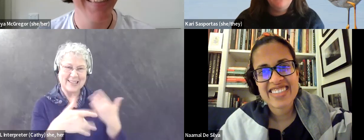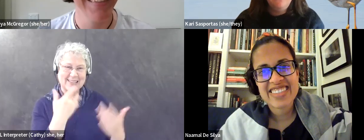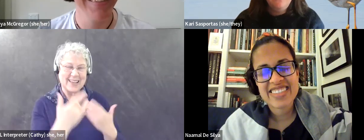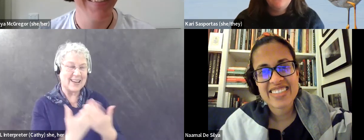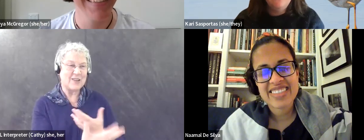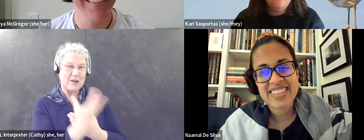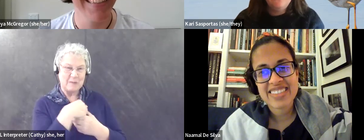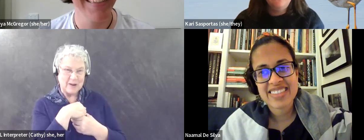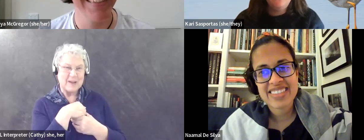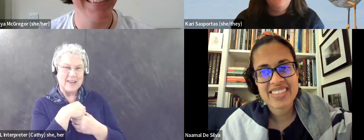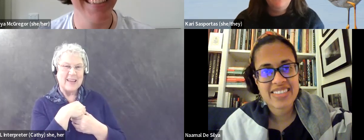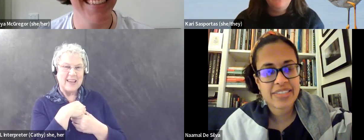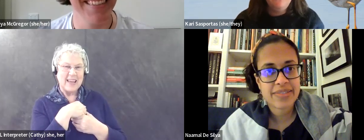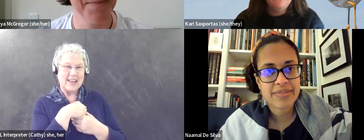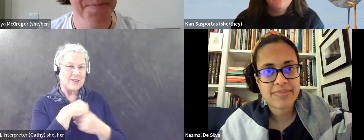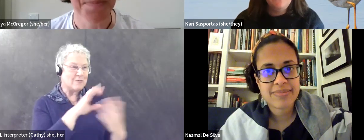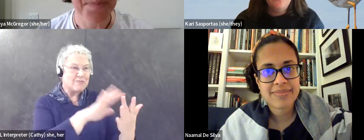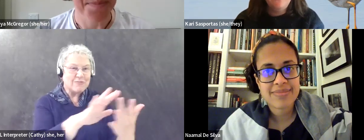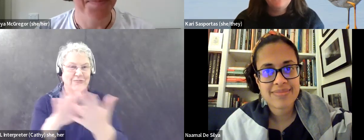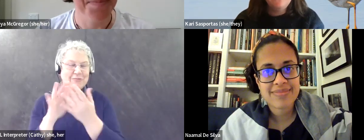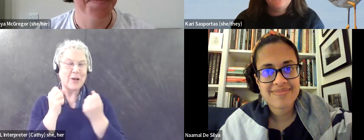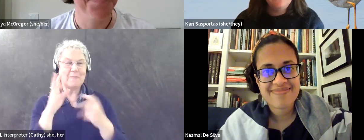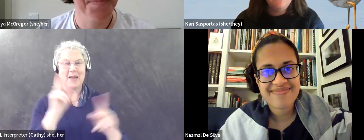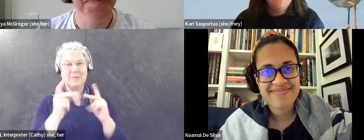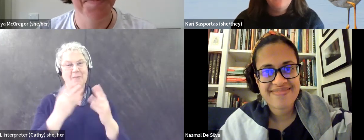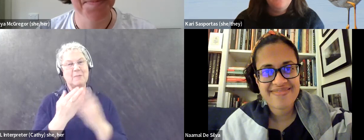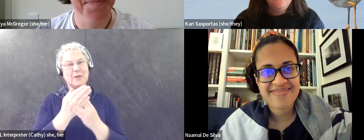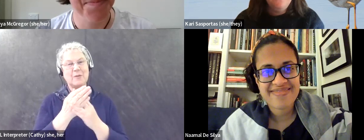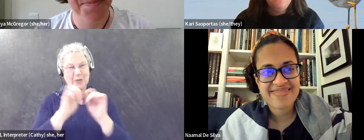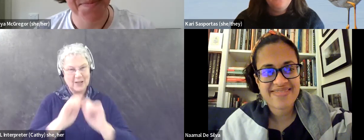to reach a number of people through this webinar series.